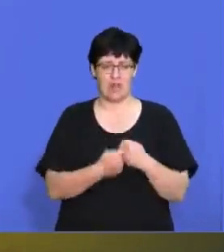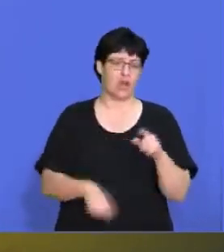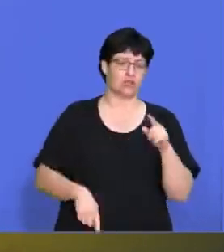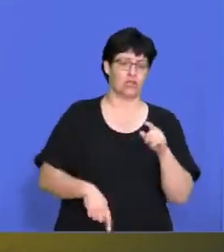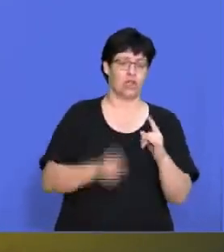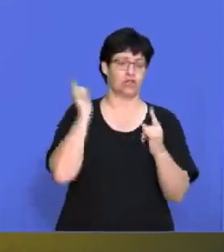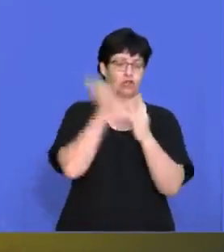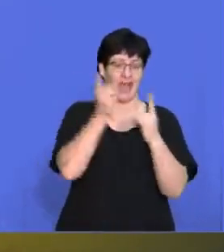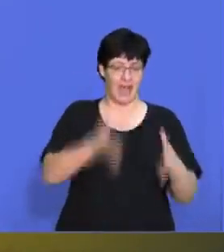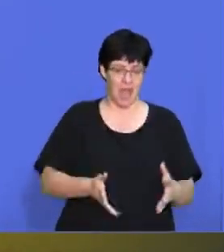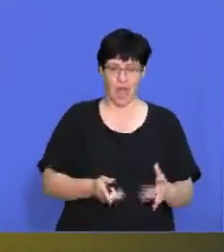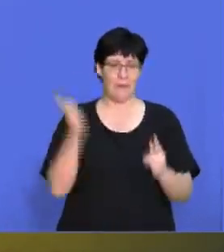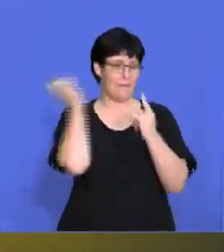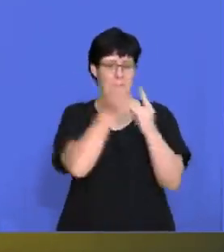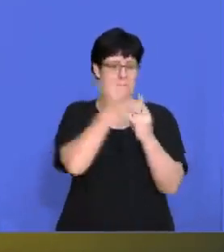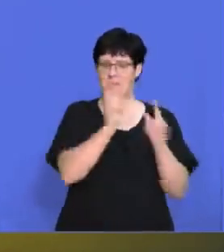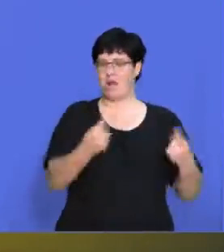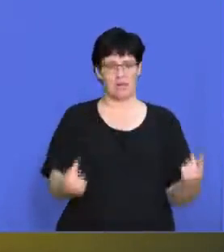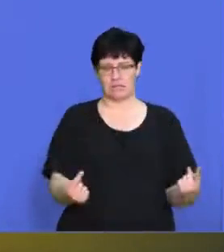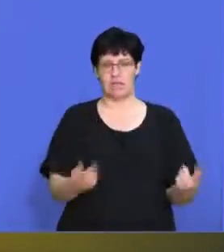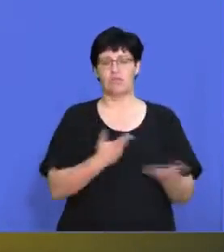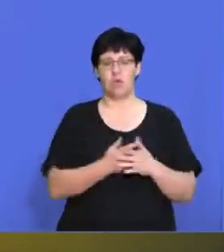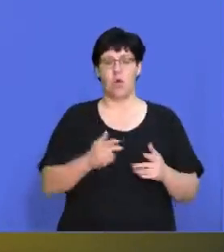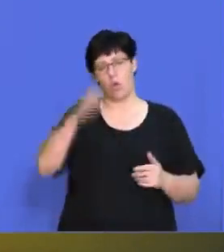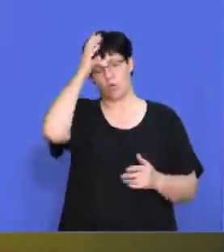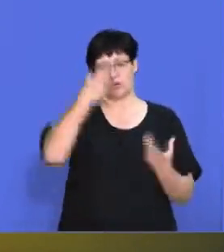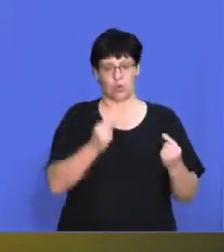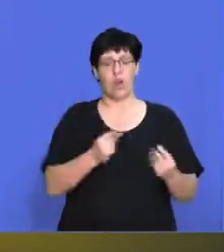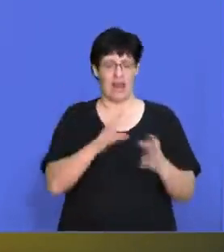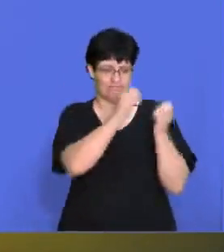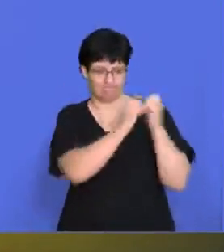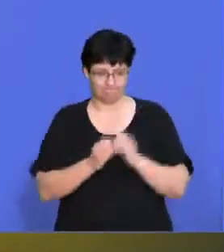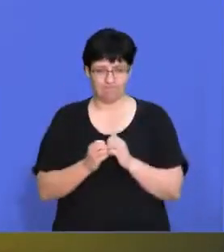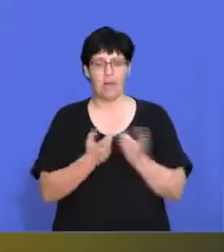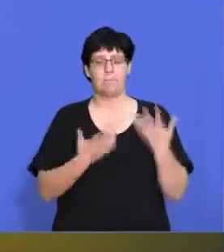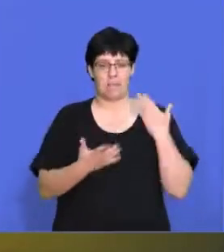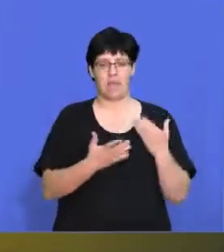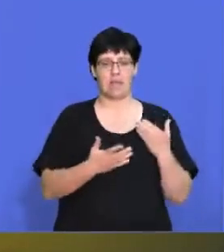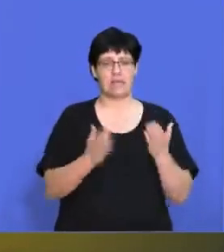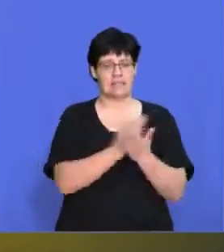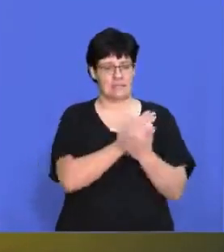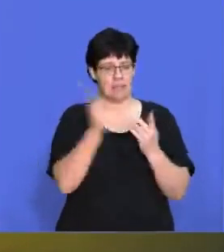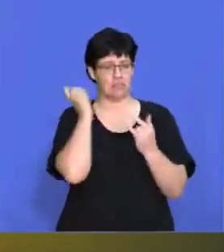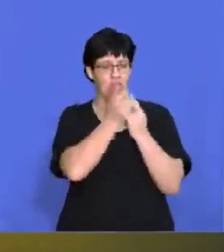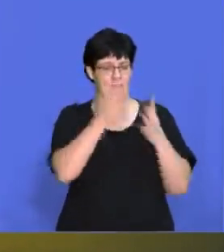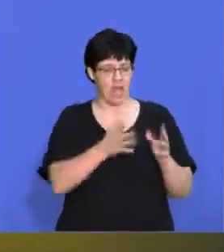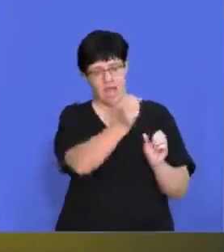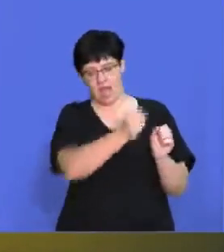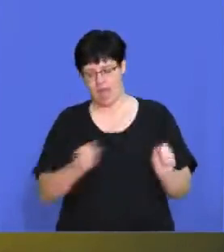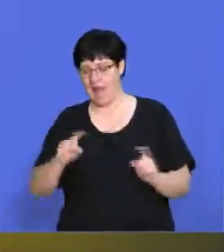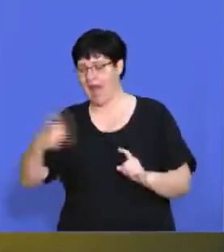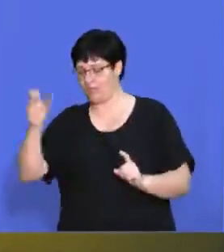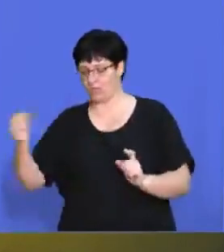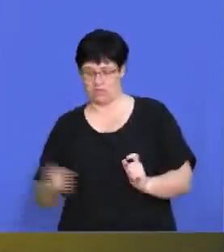getting the goals up front. So what would the coach do? He'd take corrective action. He might take off some of those strikers and put on other strikers